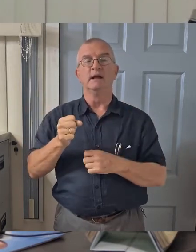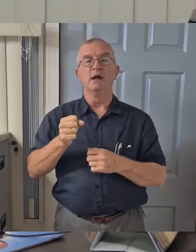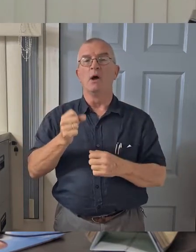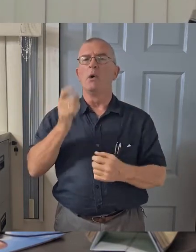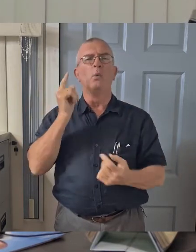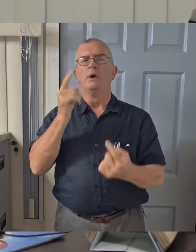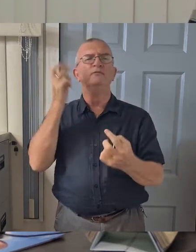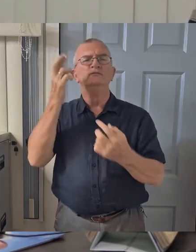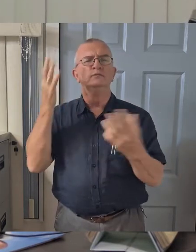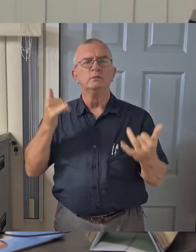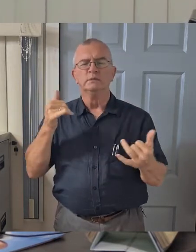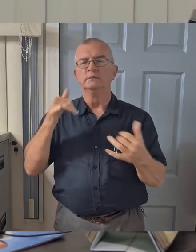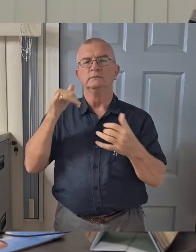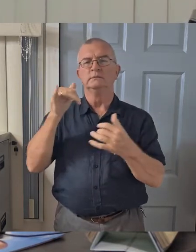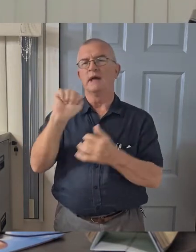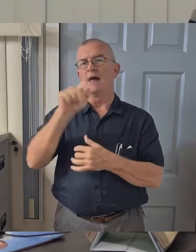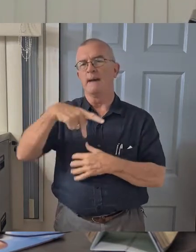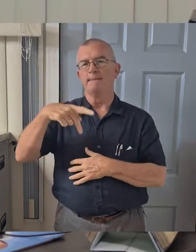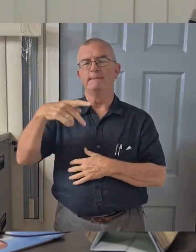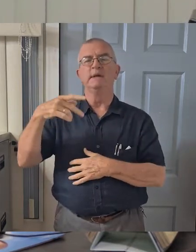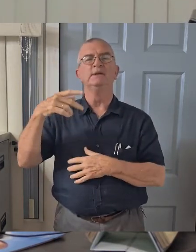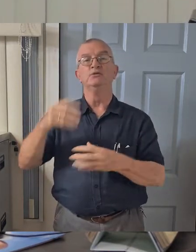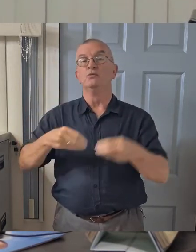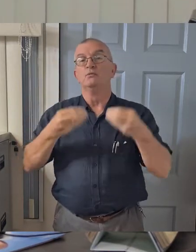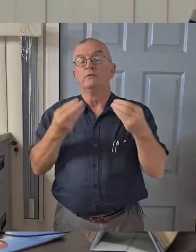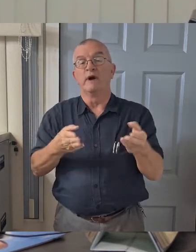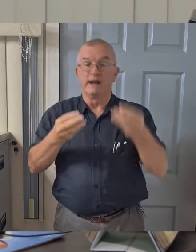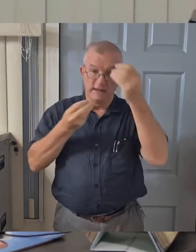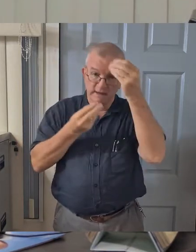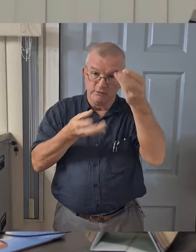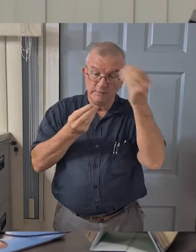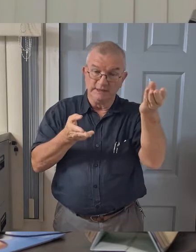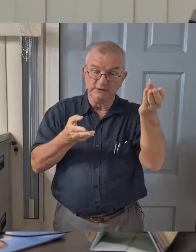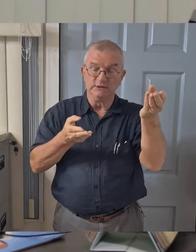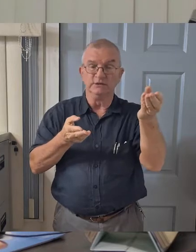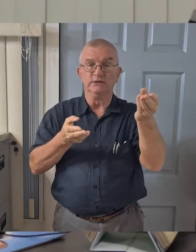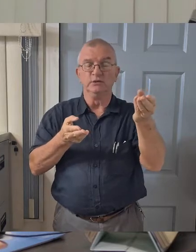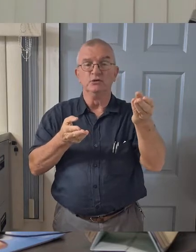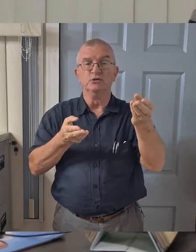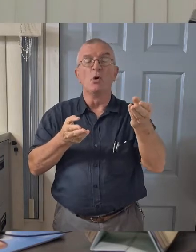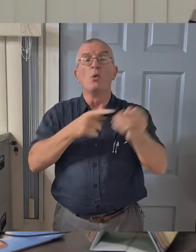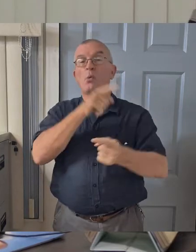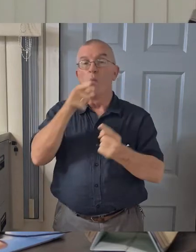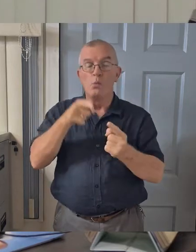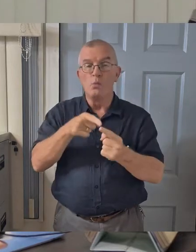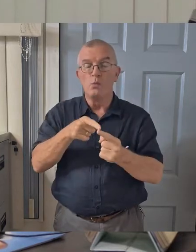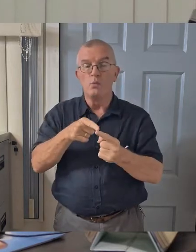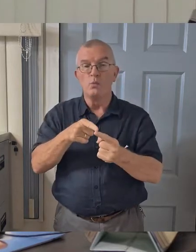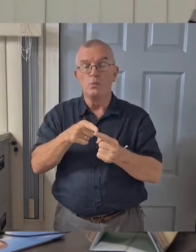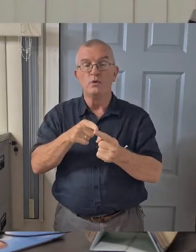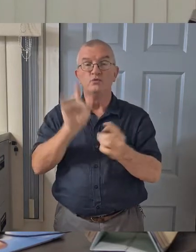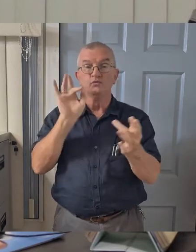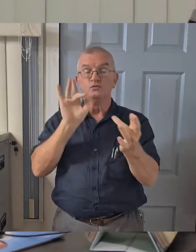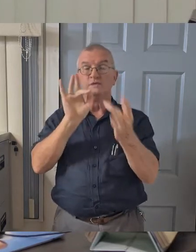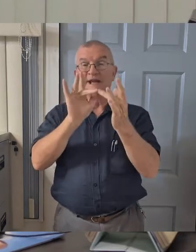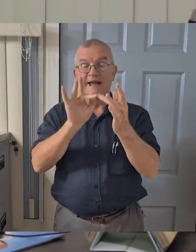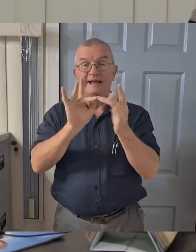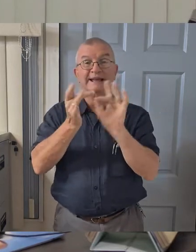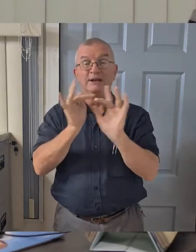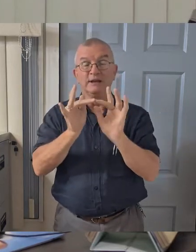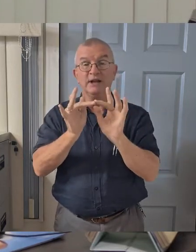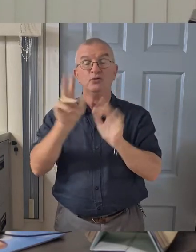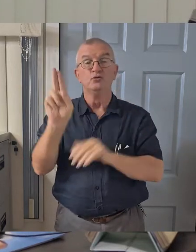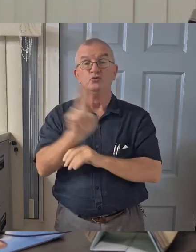of the application is to provide information. So when you access the application using